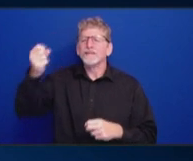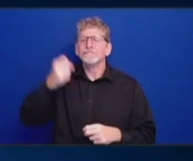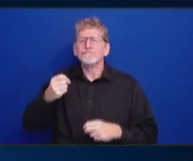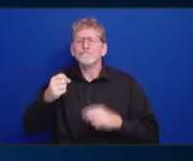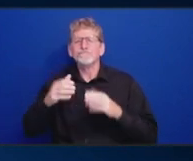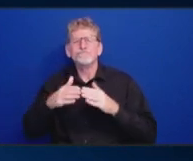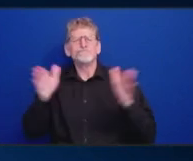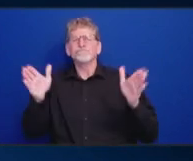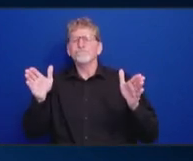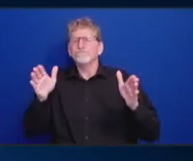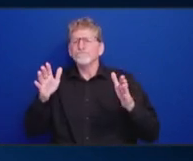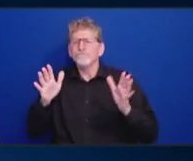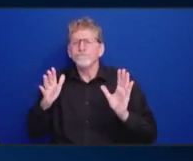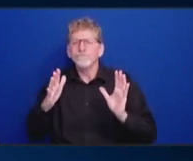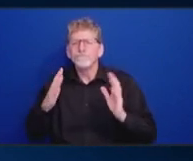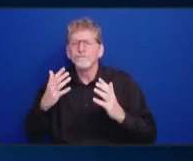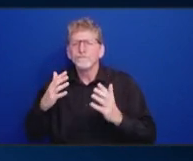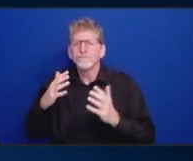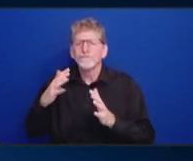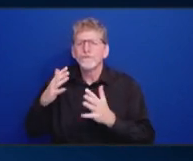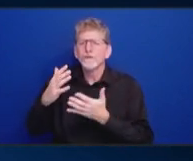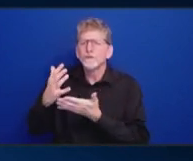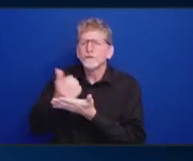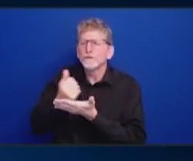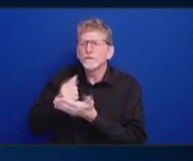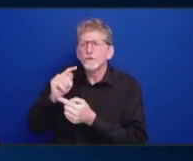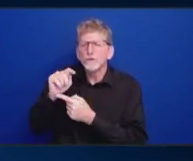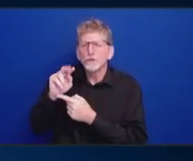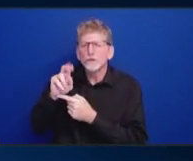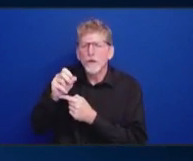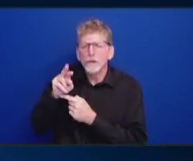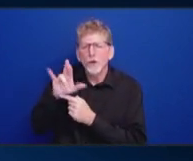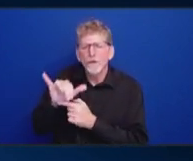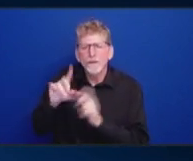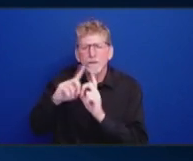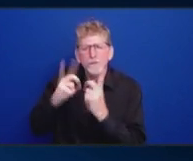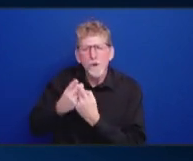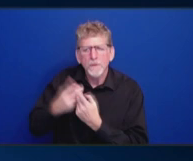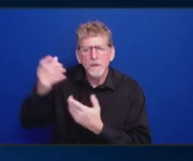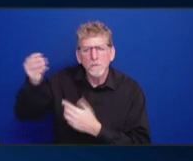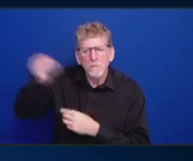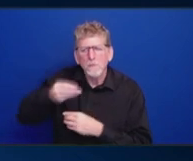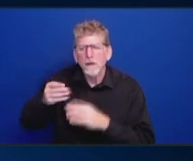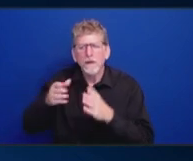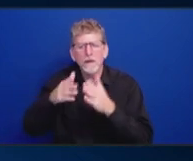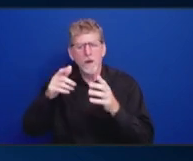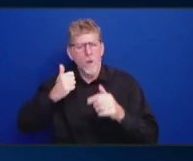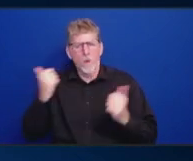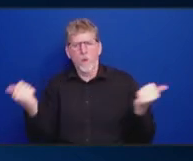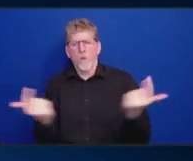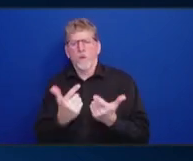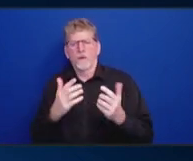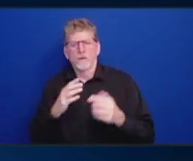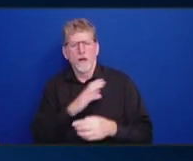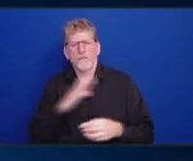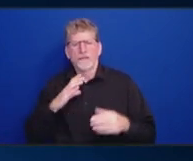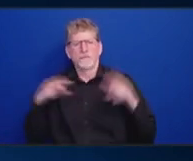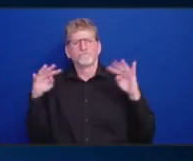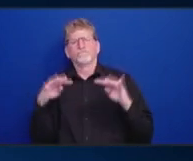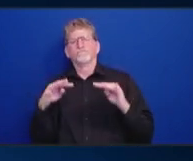I think is also important. So, happy to add that to the list. Yeah. If I could, if I could just add, Carrie,